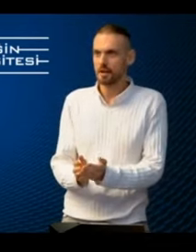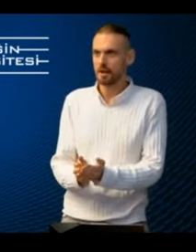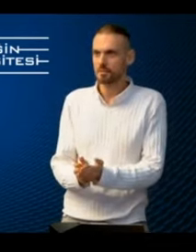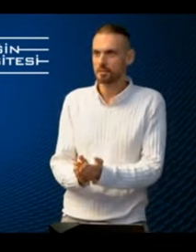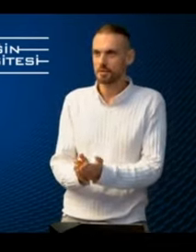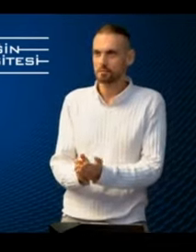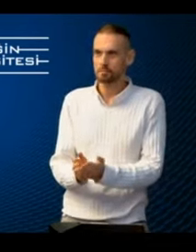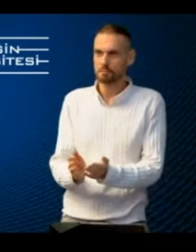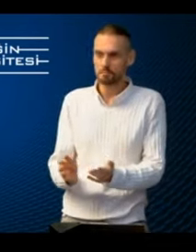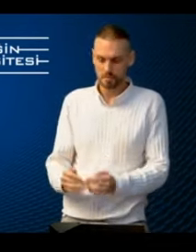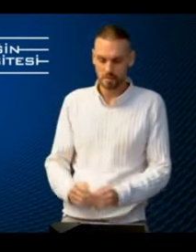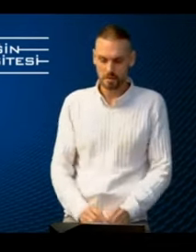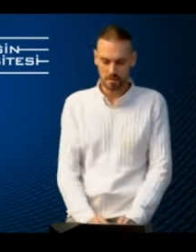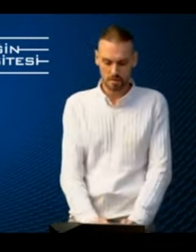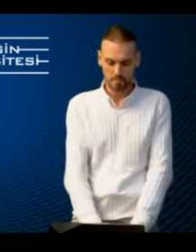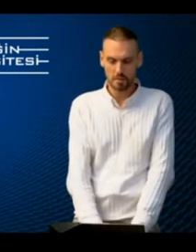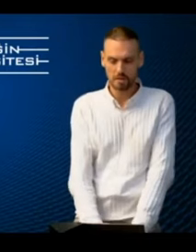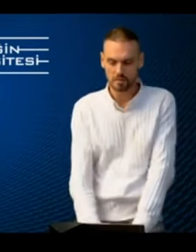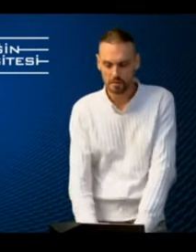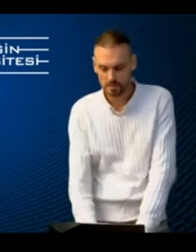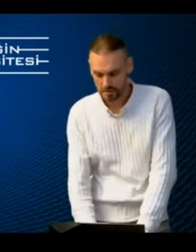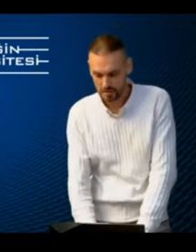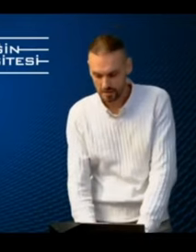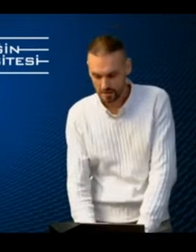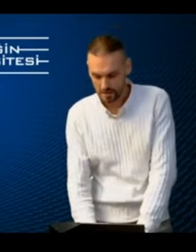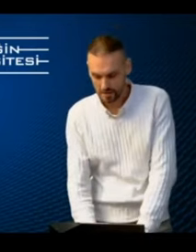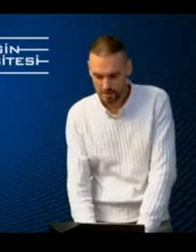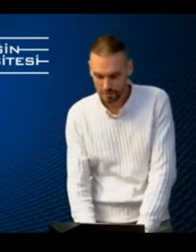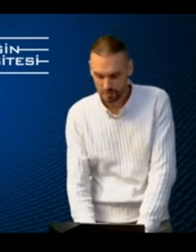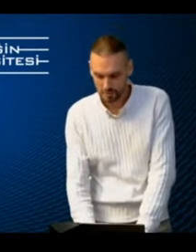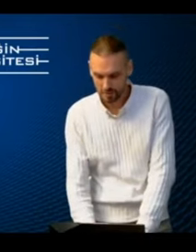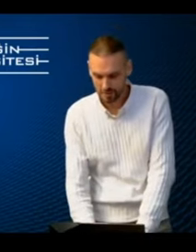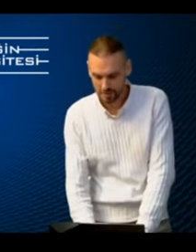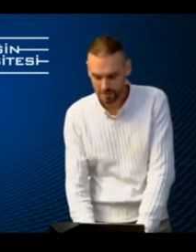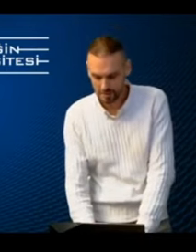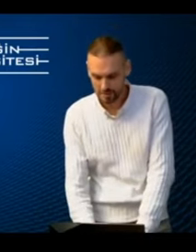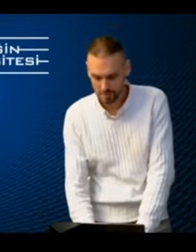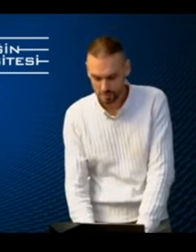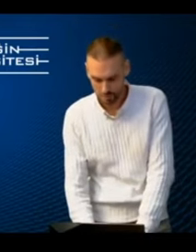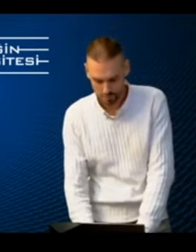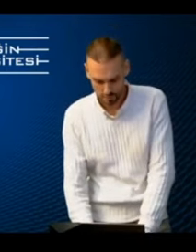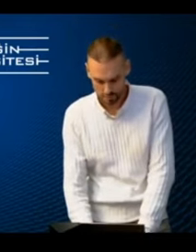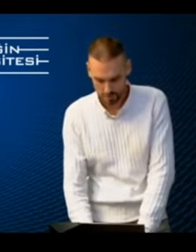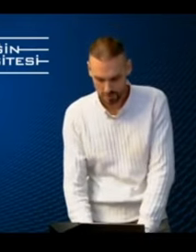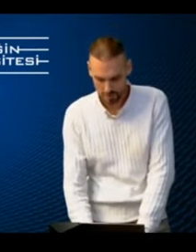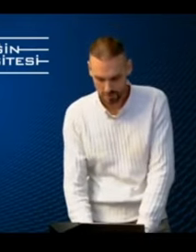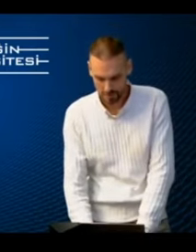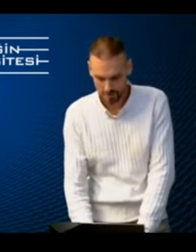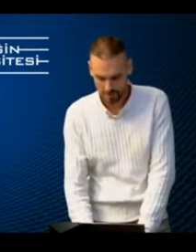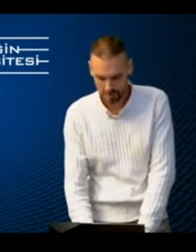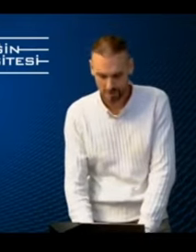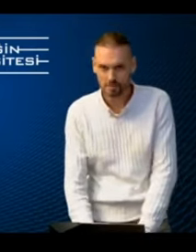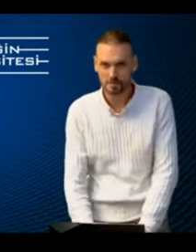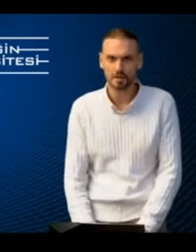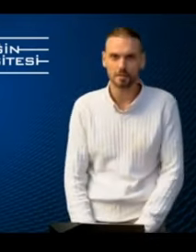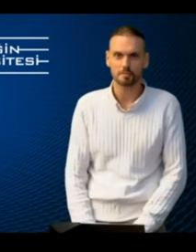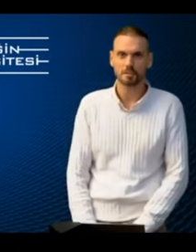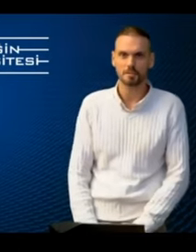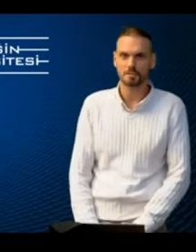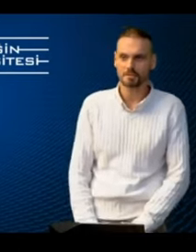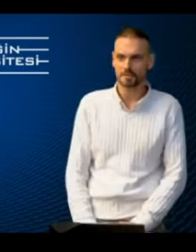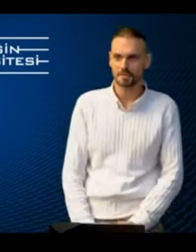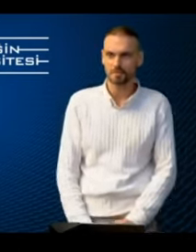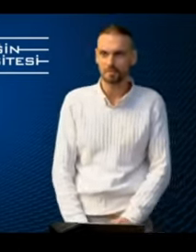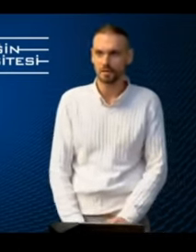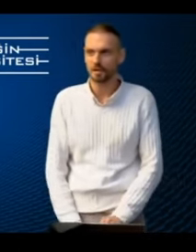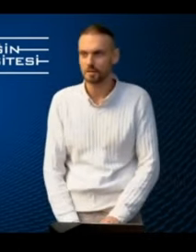I have made several visits to Turkey and every time